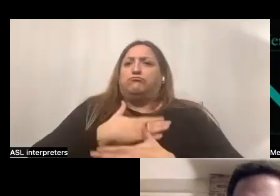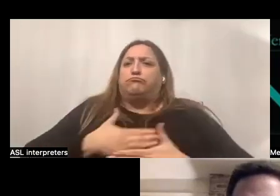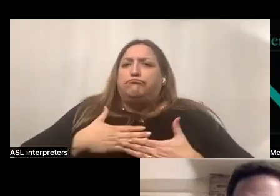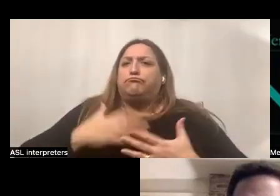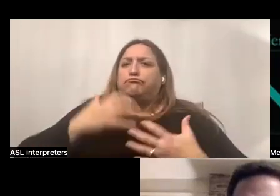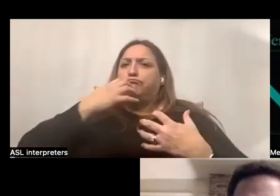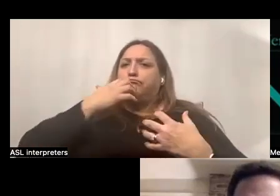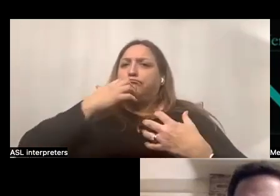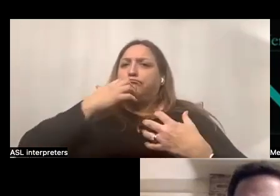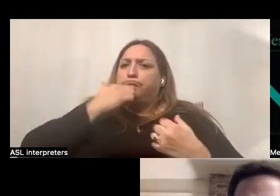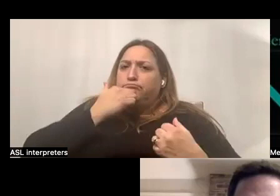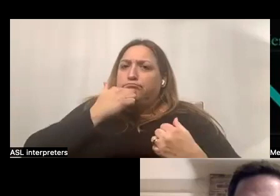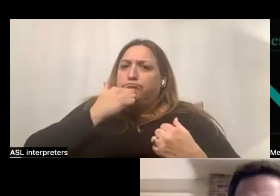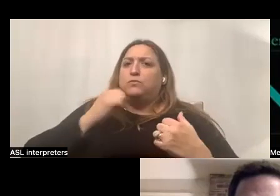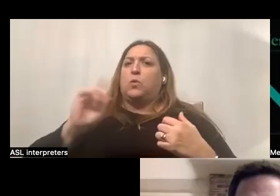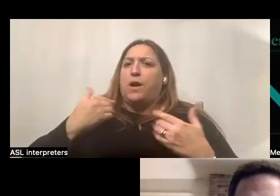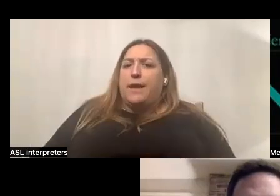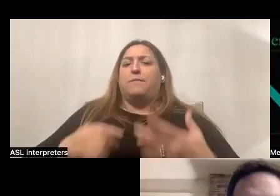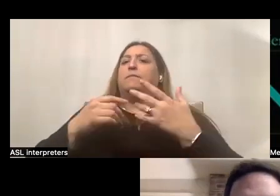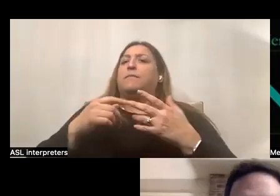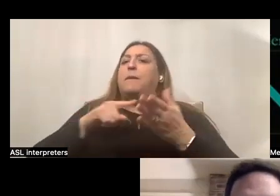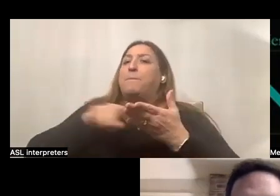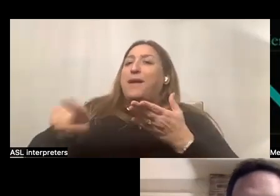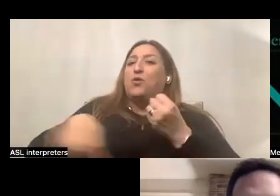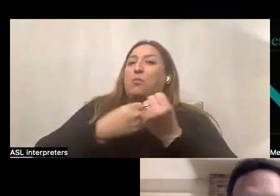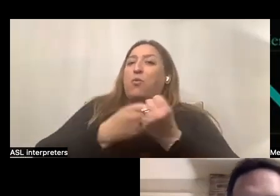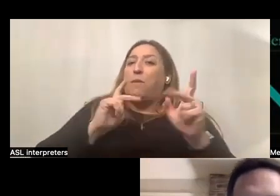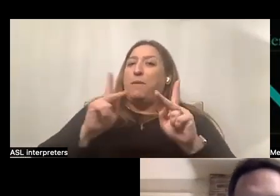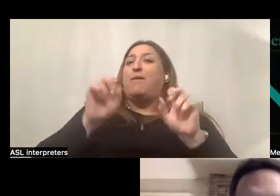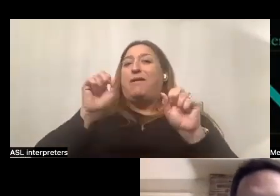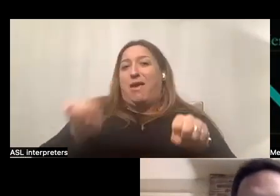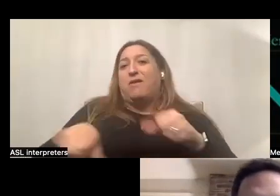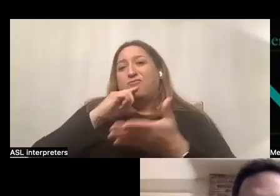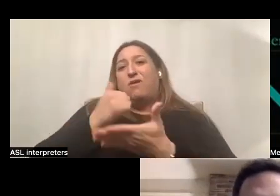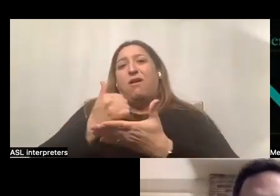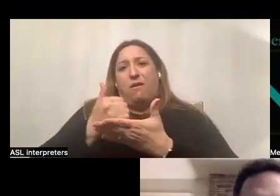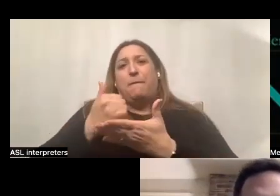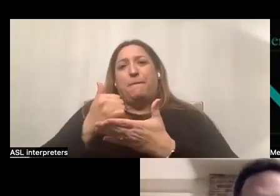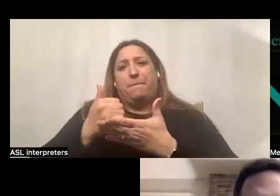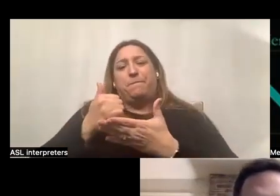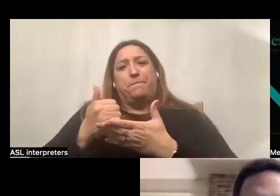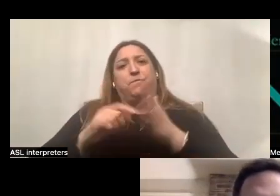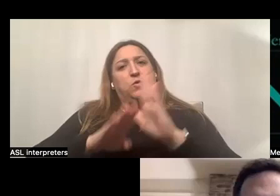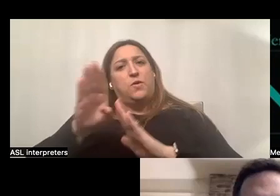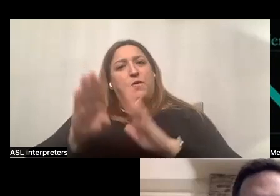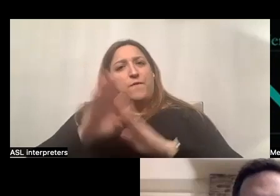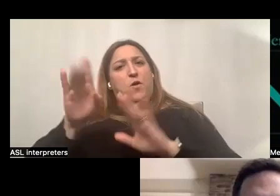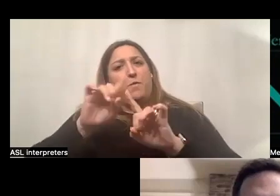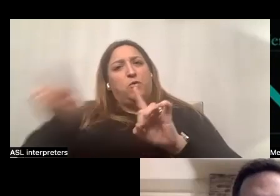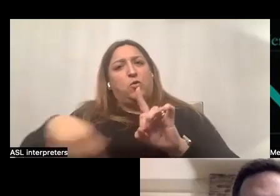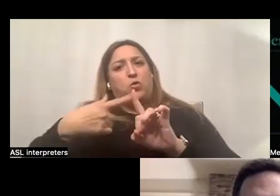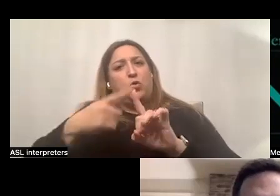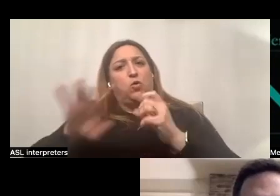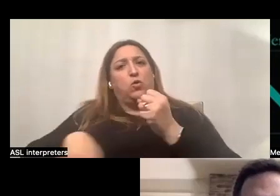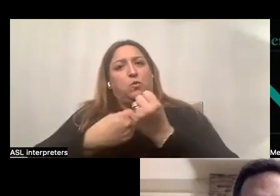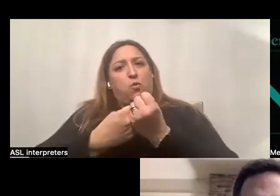paid, uh, support people in some cases can actually be really helpful in helping to develop that circle of support. Um,